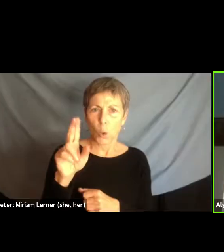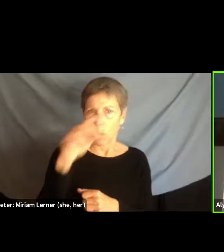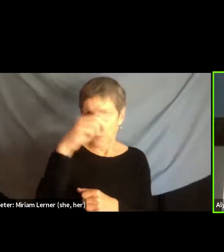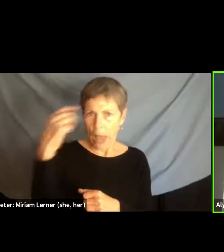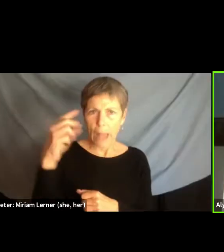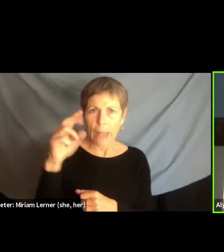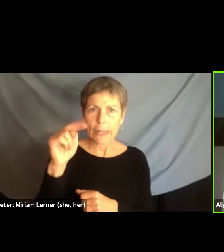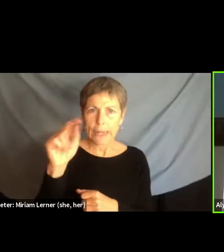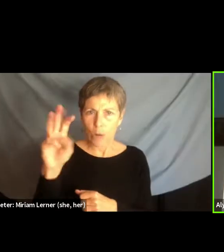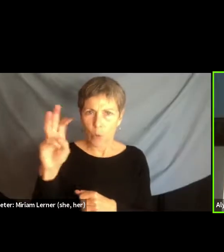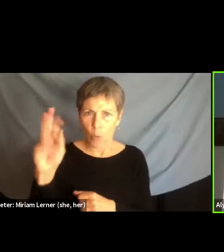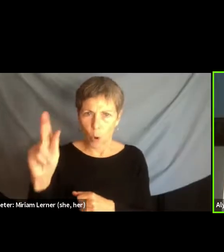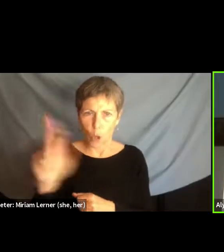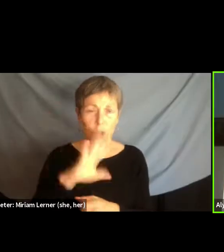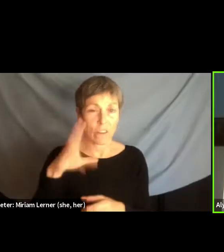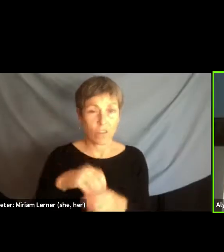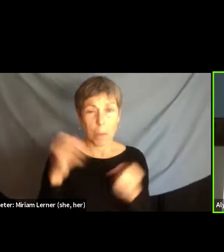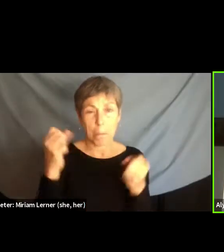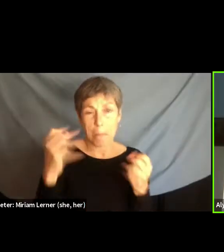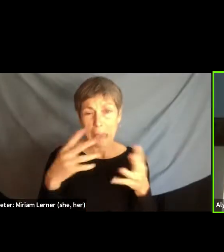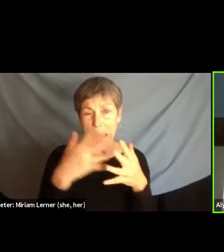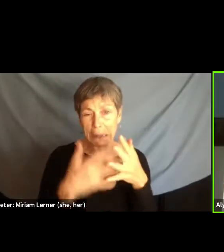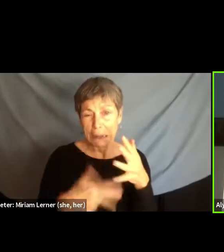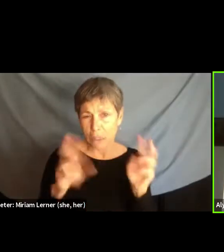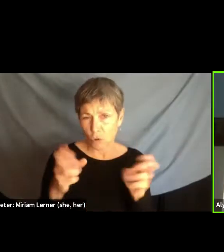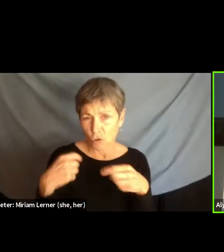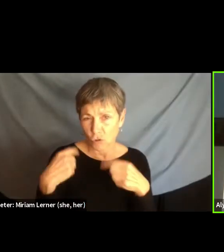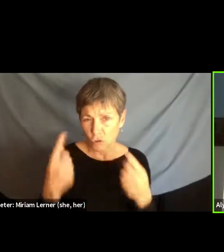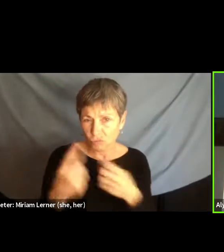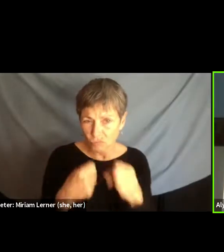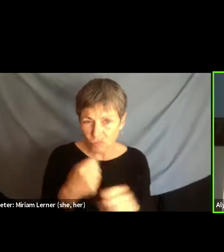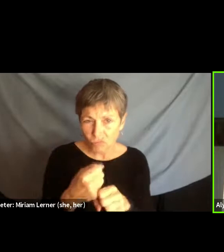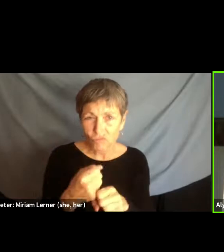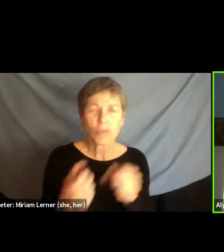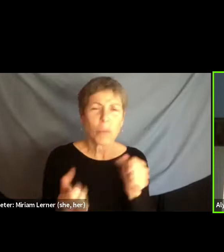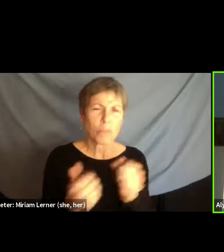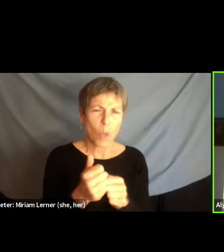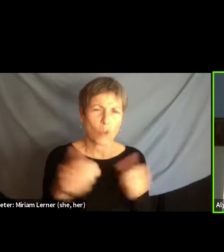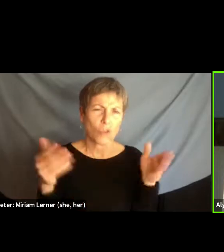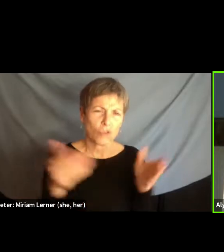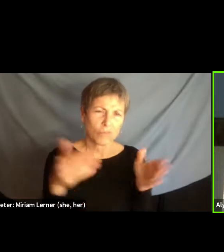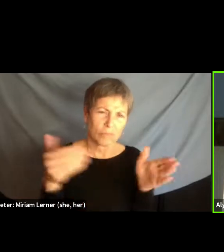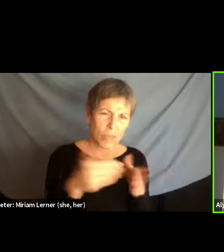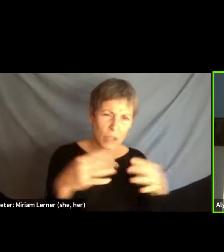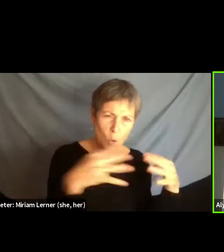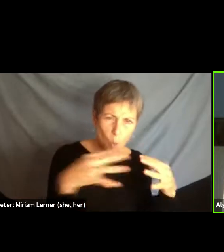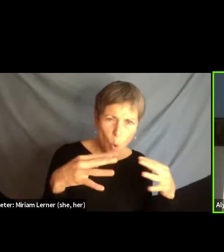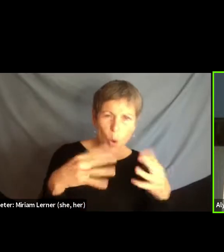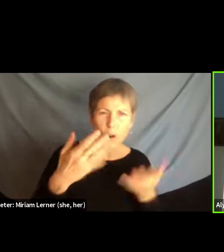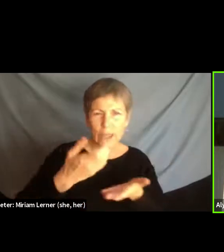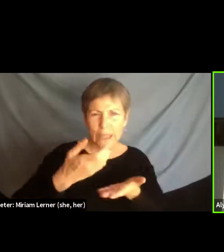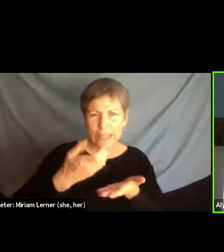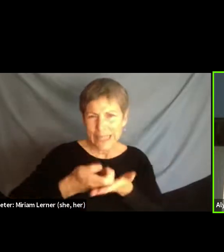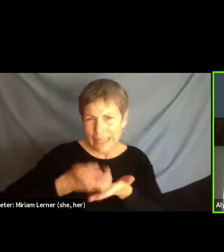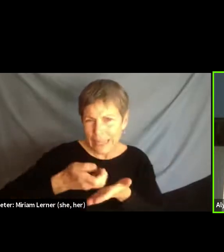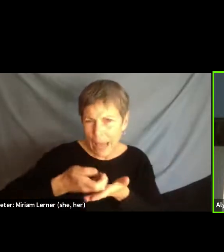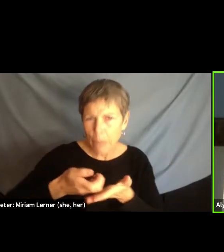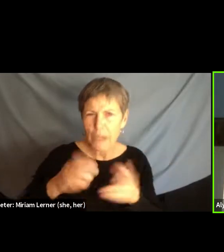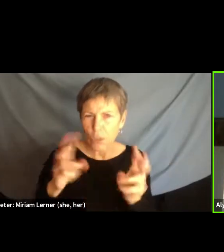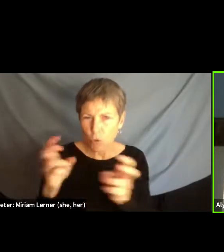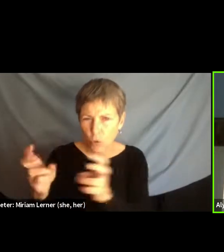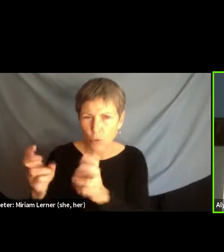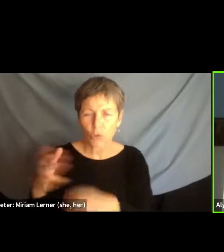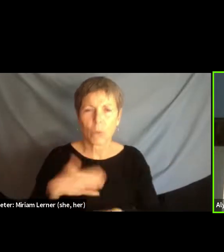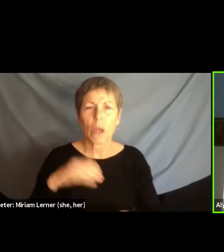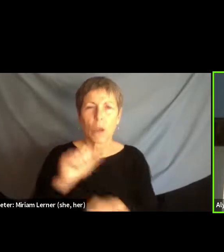on a whole bunch of issues over the past couple of years, mostly anti-war economic issues. And my work is really at the